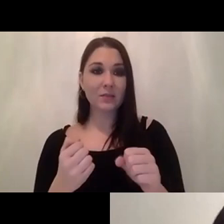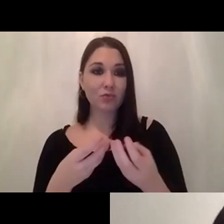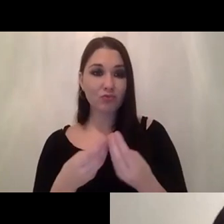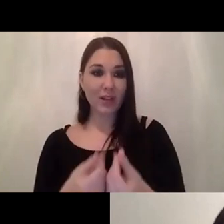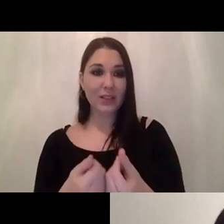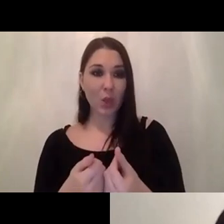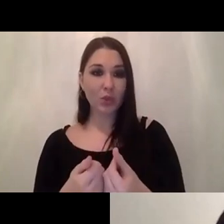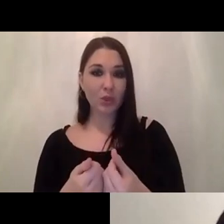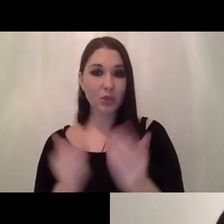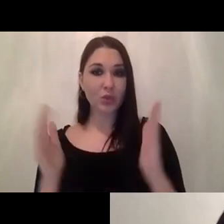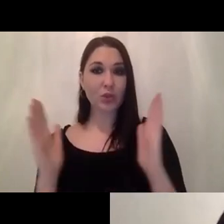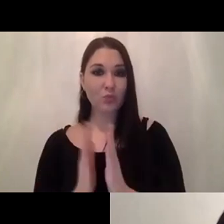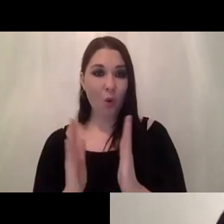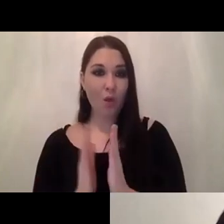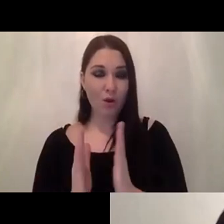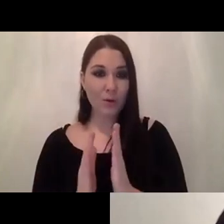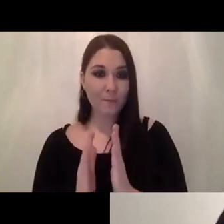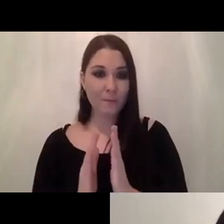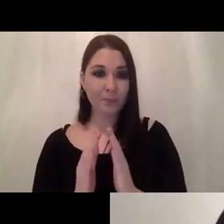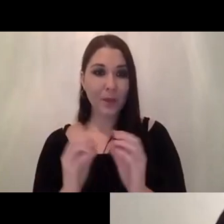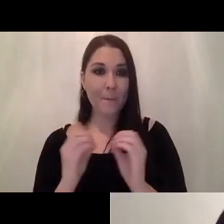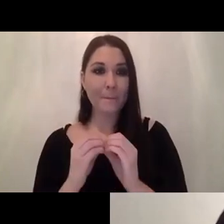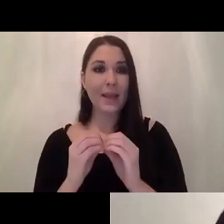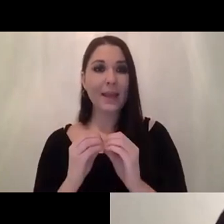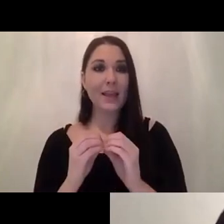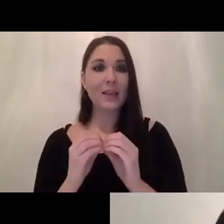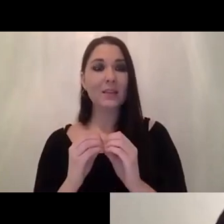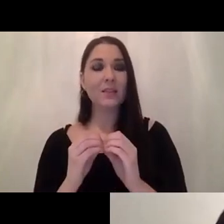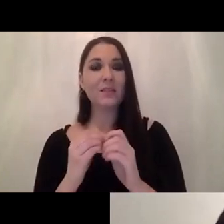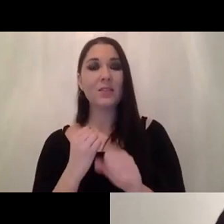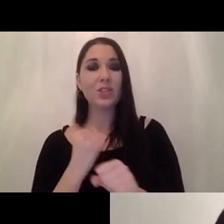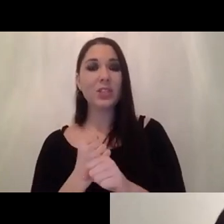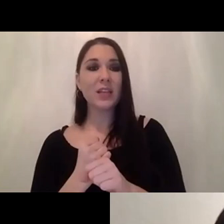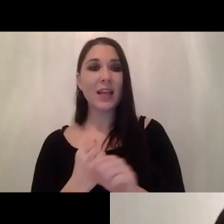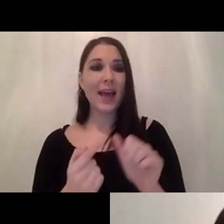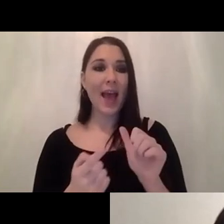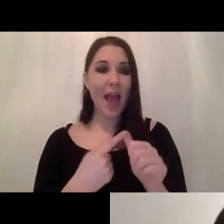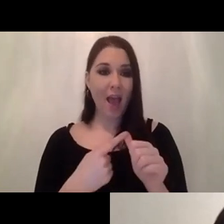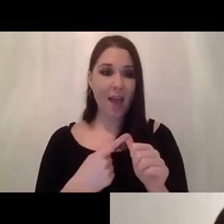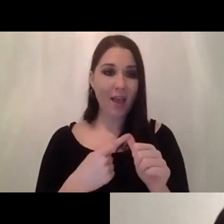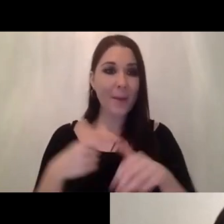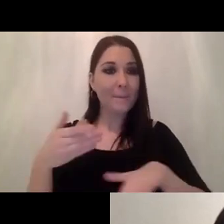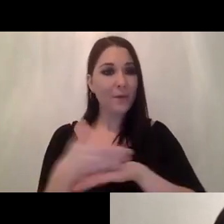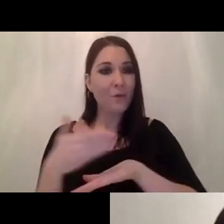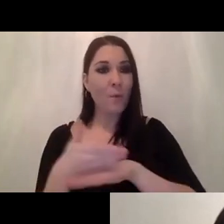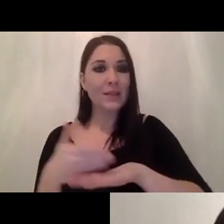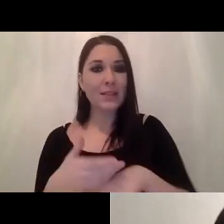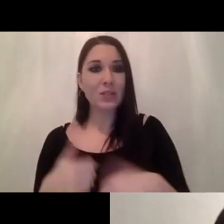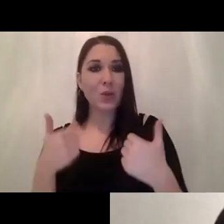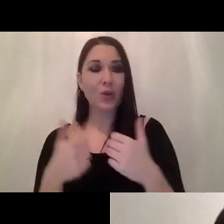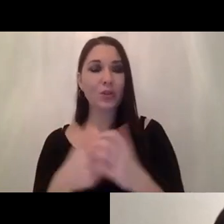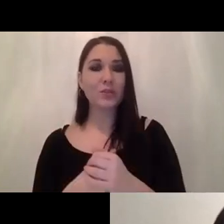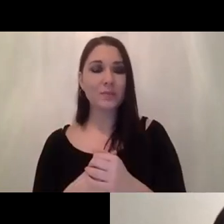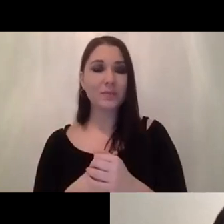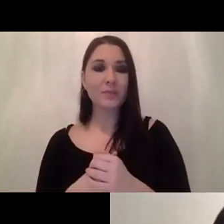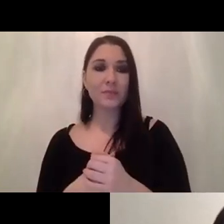smaller we're talking about bga um but definitely the the performance is quite good so i